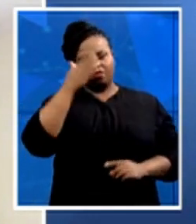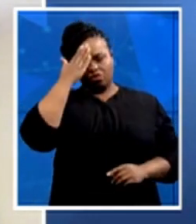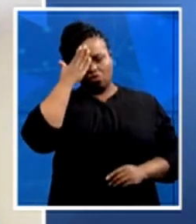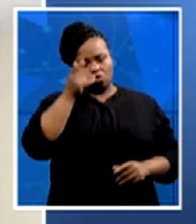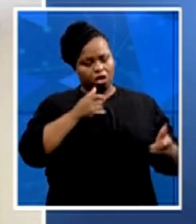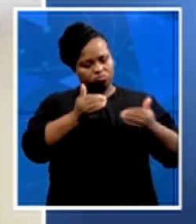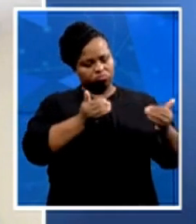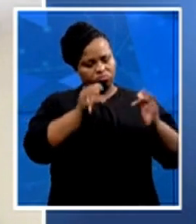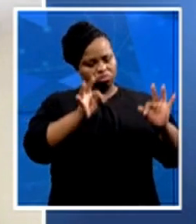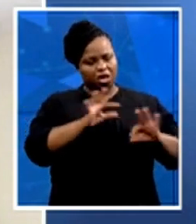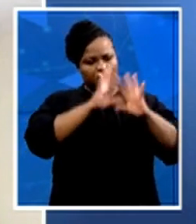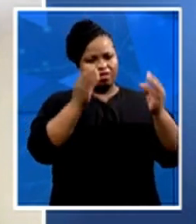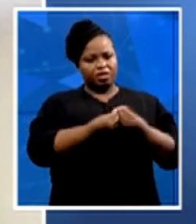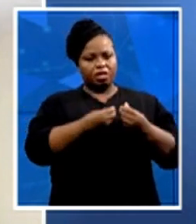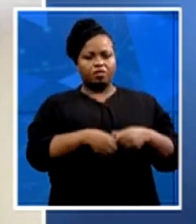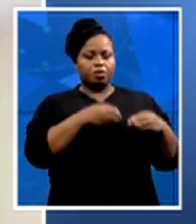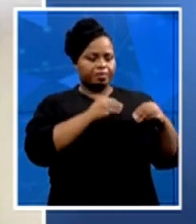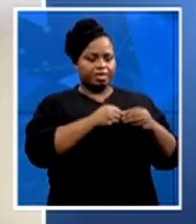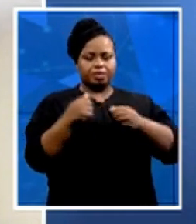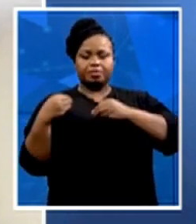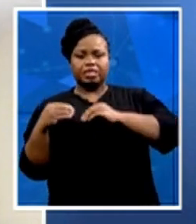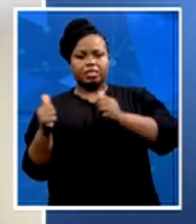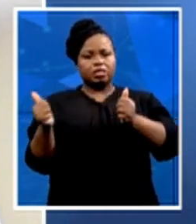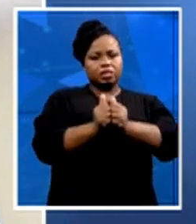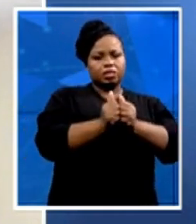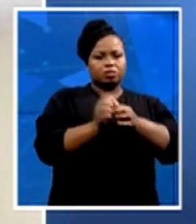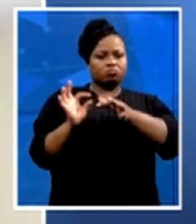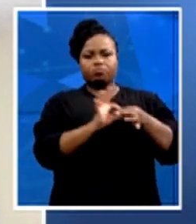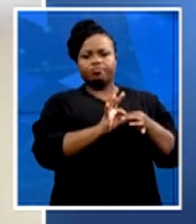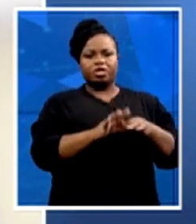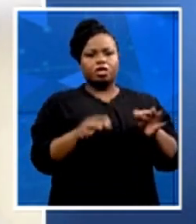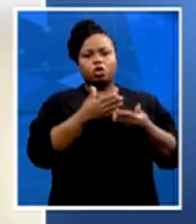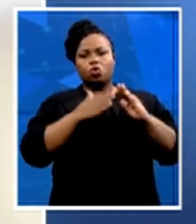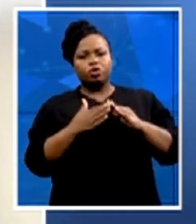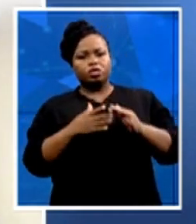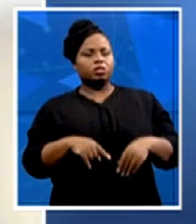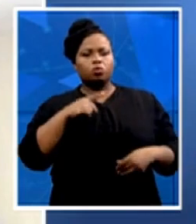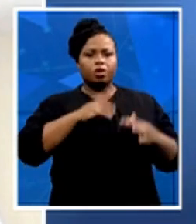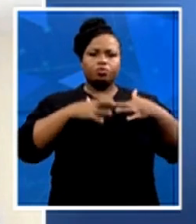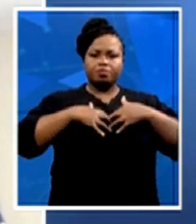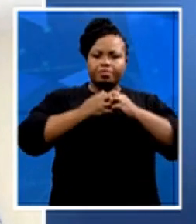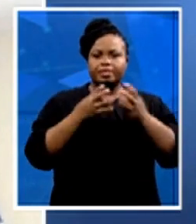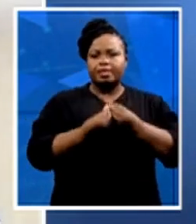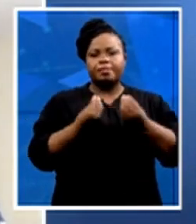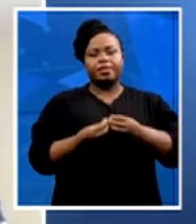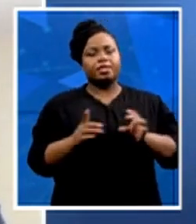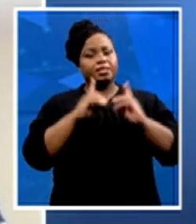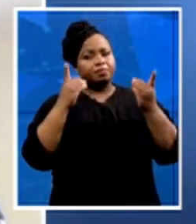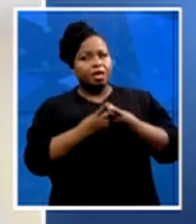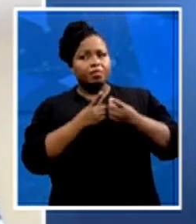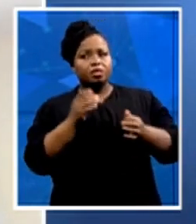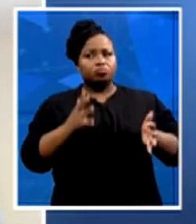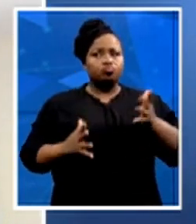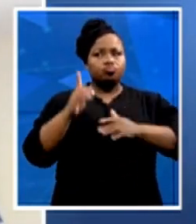young people or as young women in a certain community. We have built something, which department do we then go to in order for us to get sponsorship